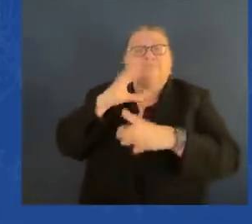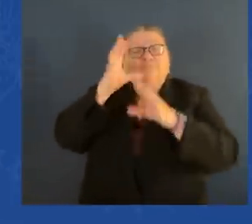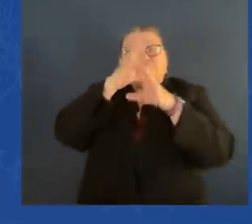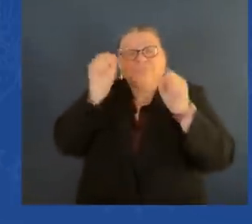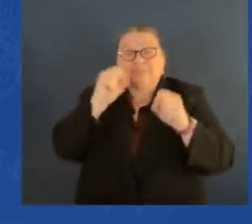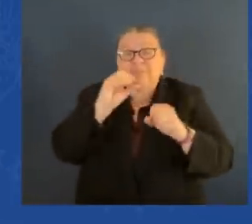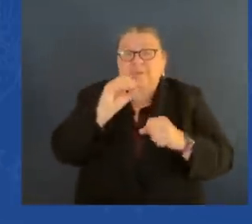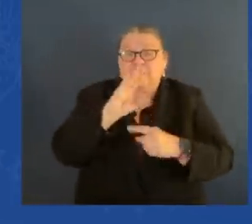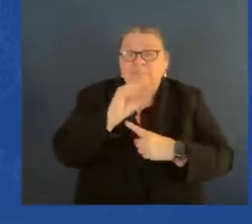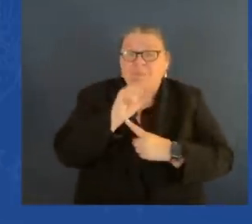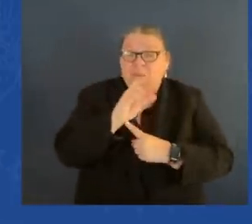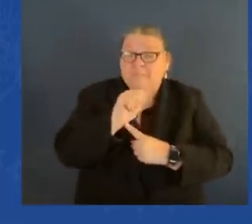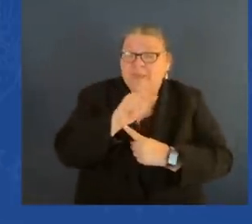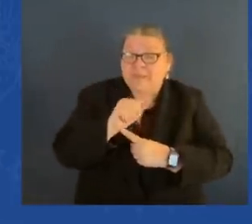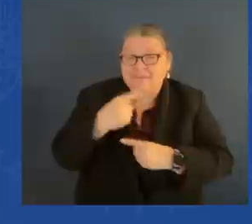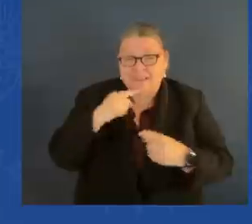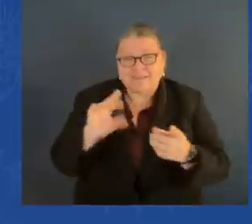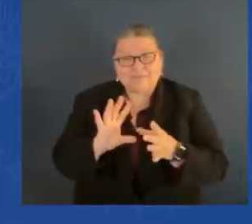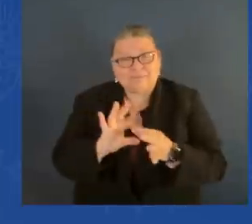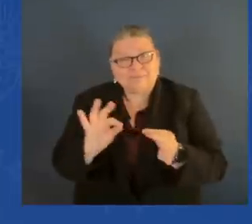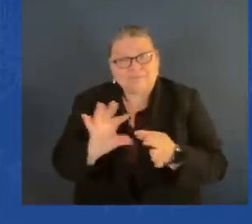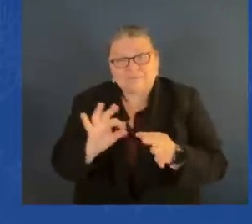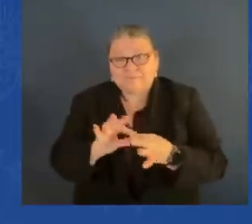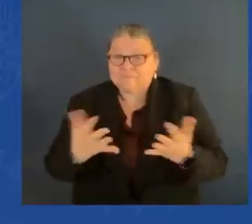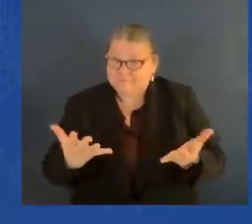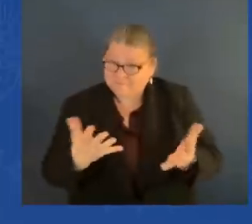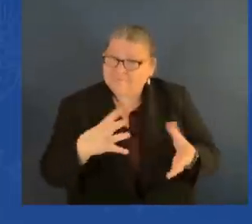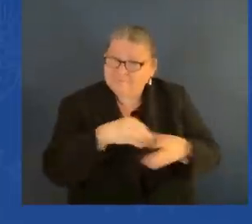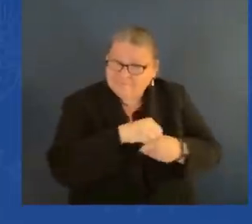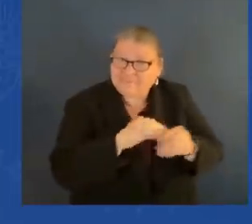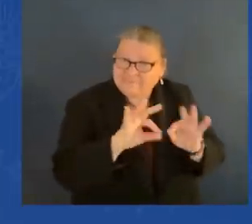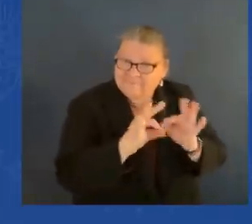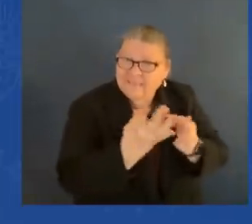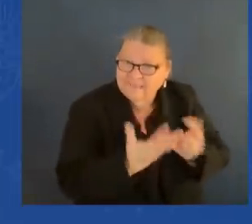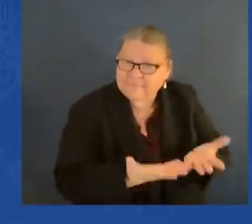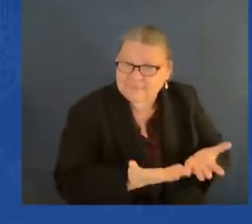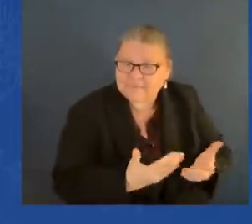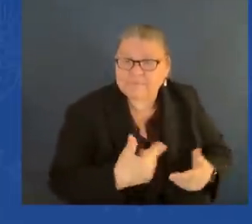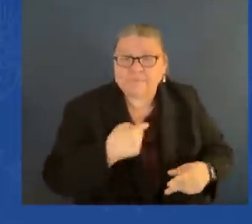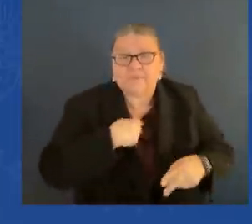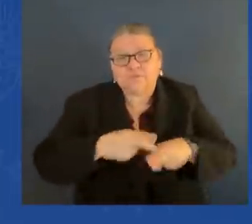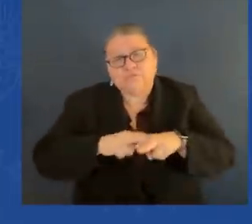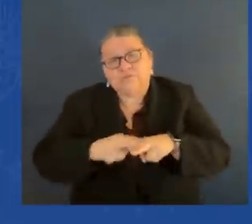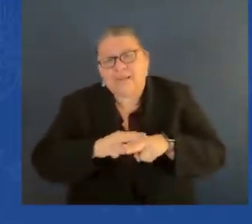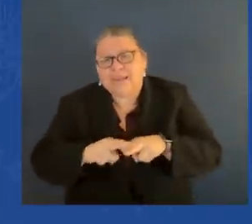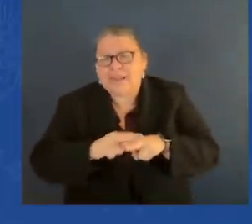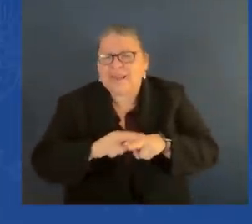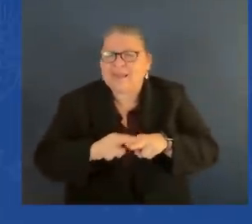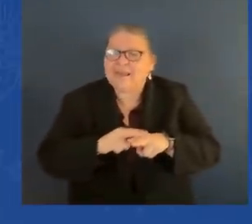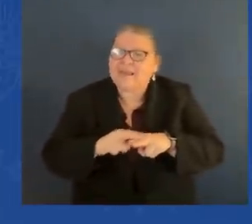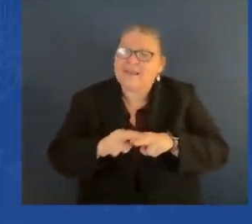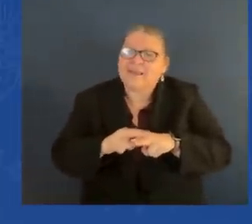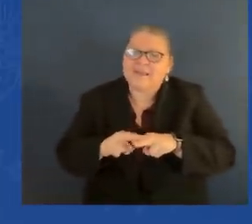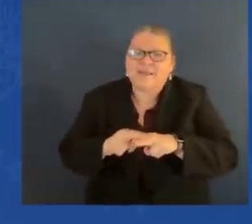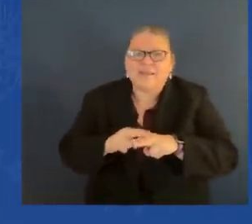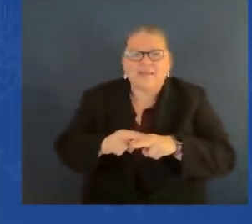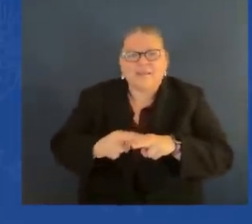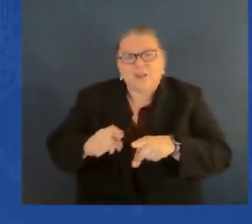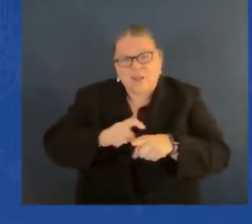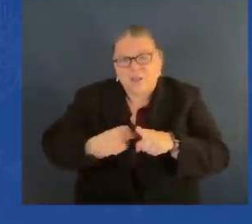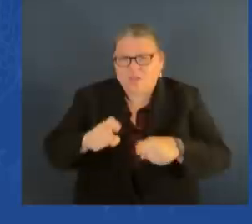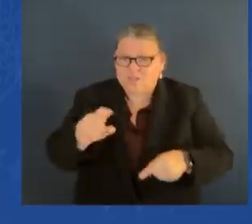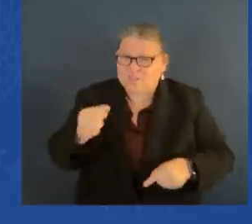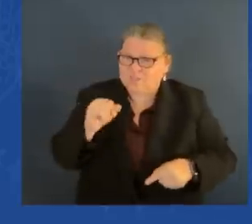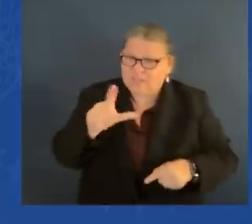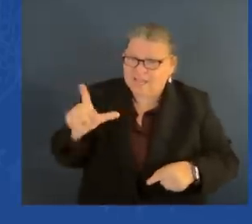So I did. I called Jill from the chain on my cell phone. And when I got home, I was about halfway home when I had gotten the